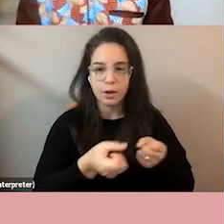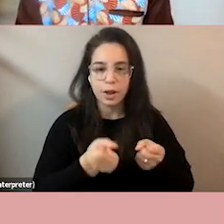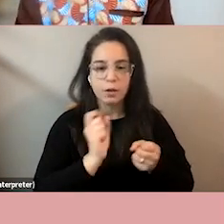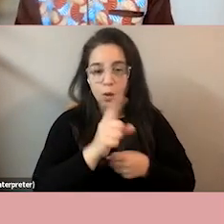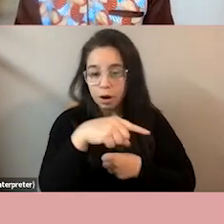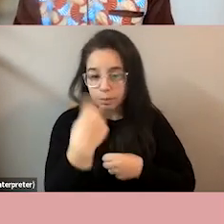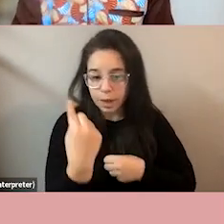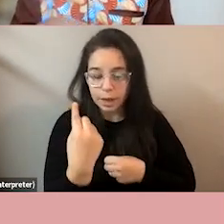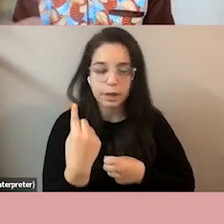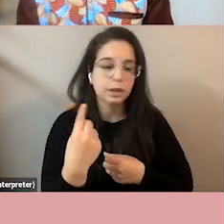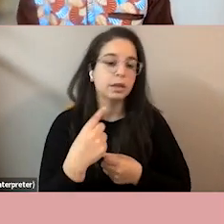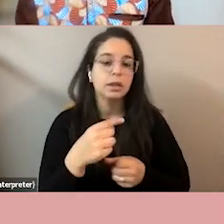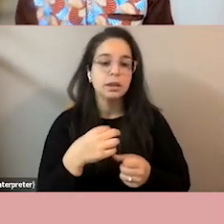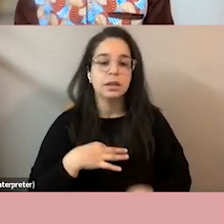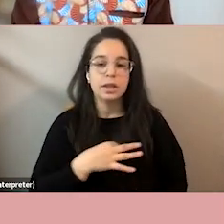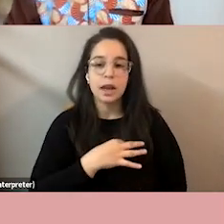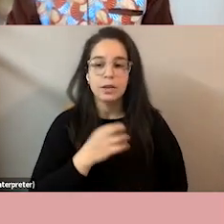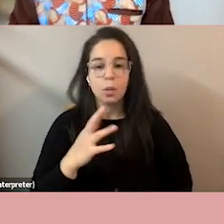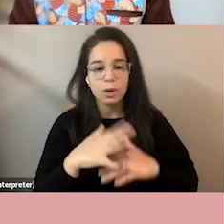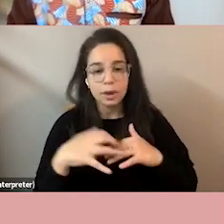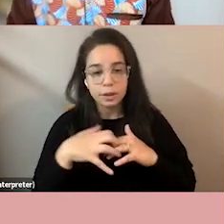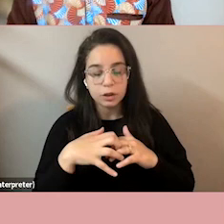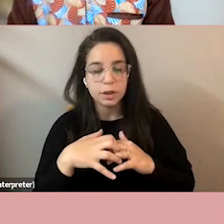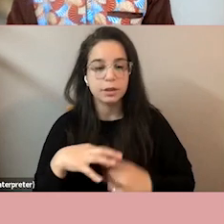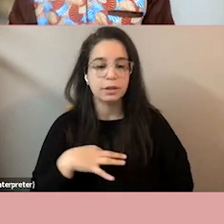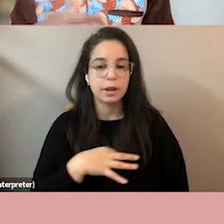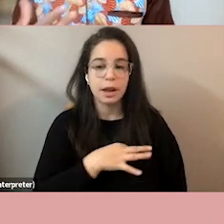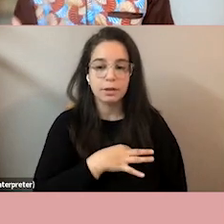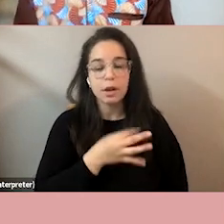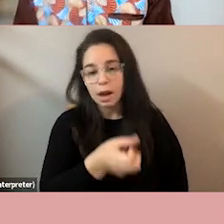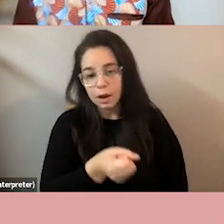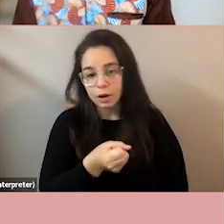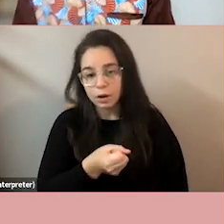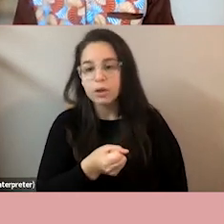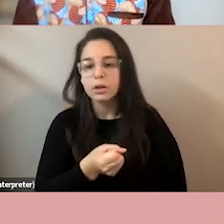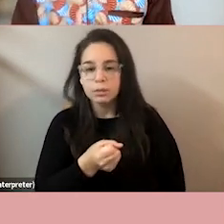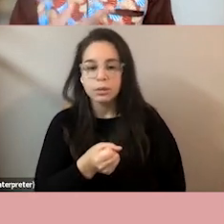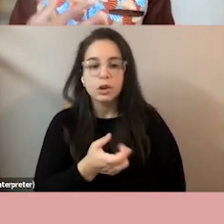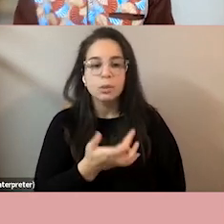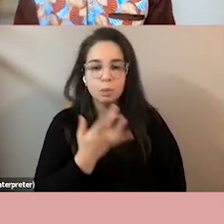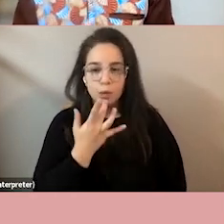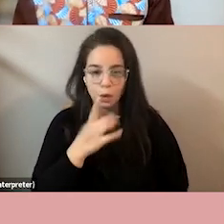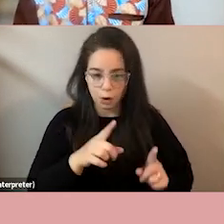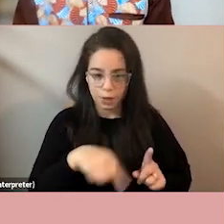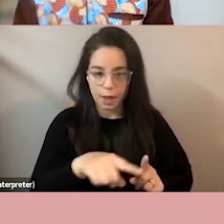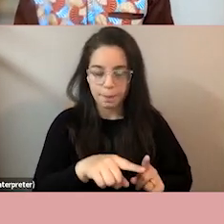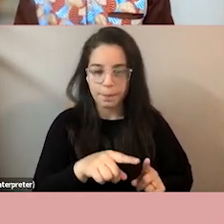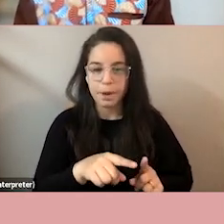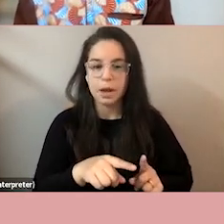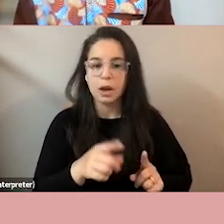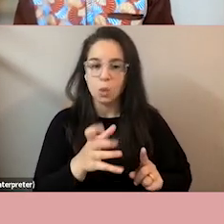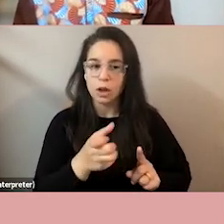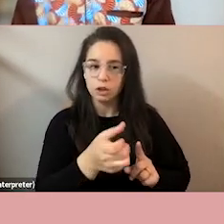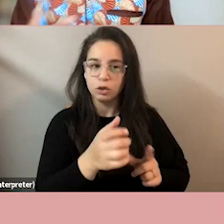or or and indigenous candidates um who want to do a preferential hiring and they need support to